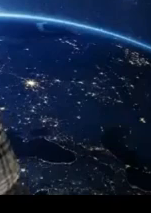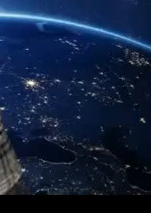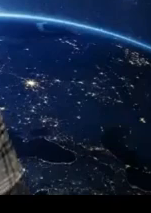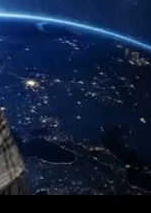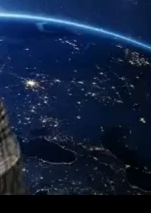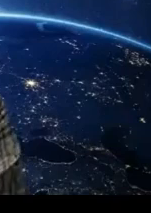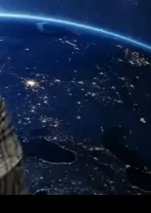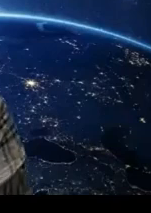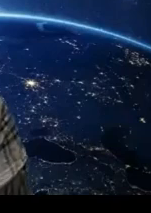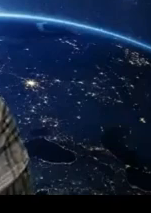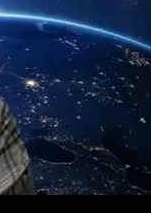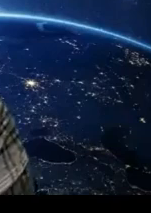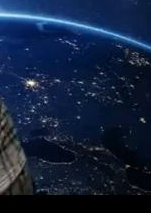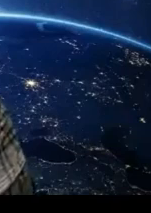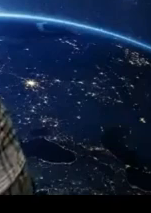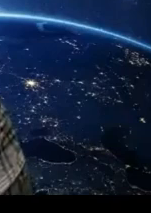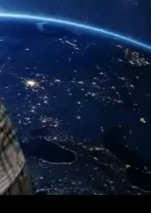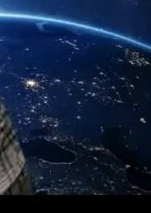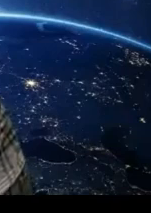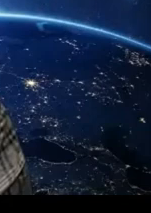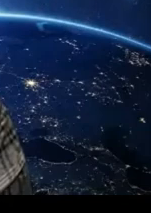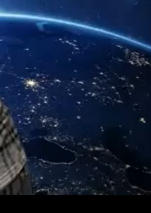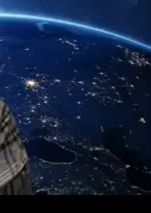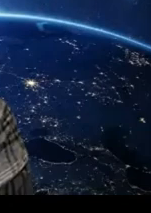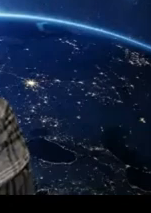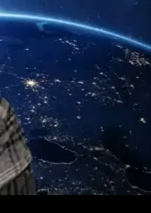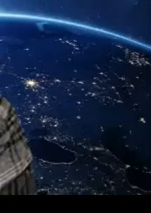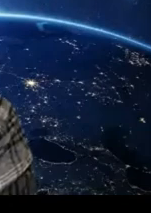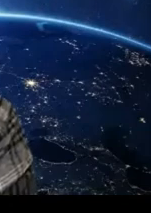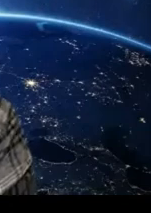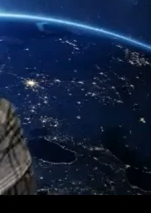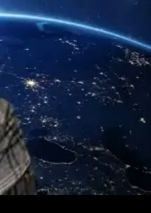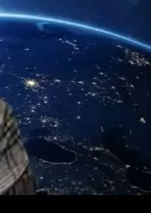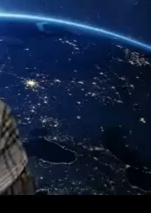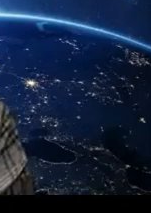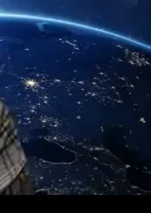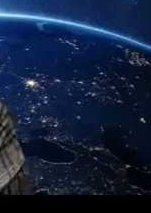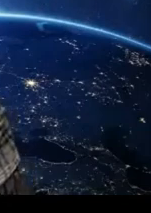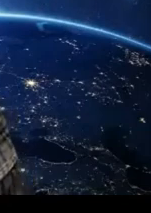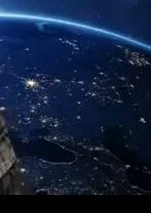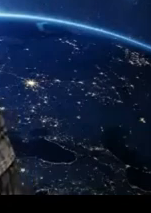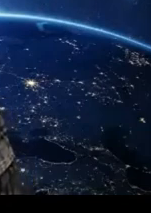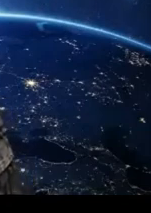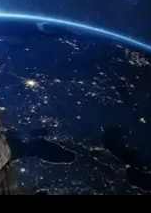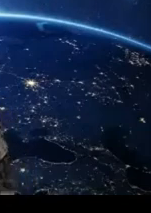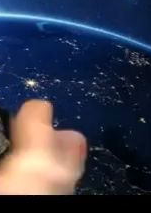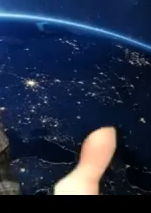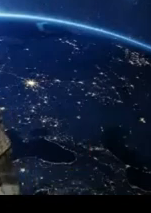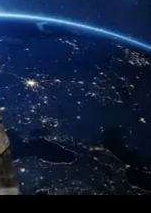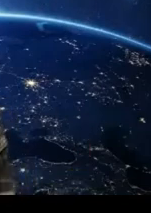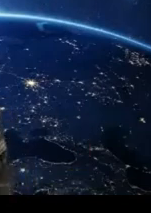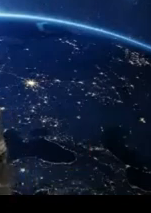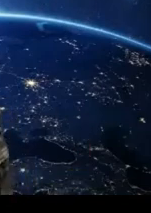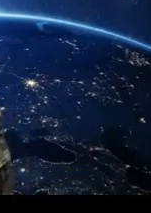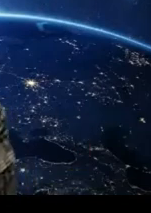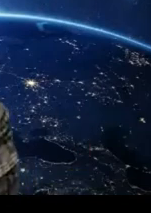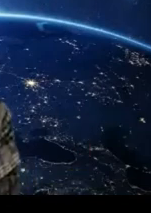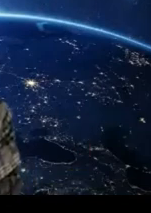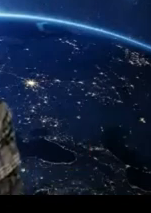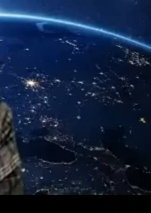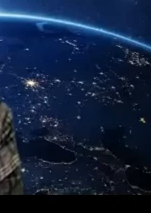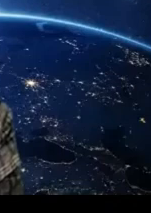x-ray feedback at the cosmic dawn. And so with no further ado, I'm going to introduce you to tonight's speaker, Dr Nina